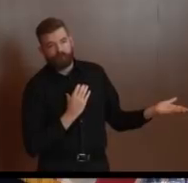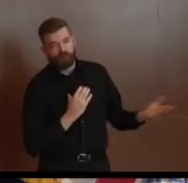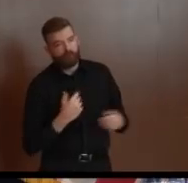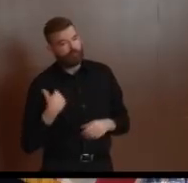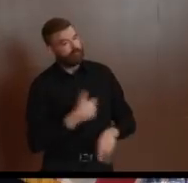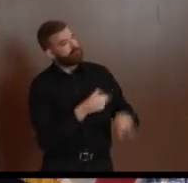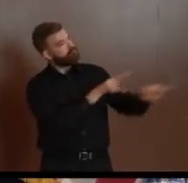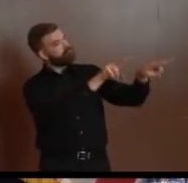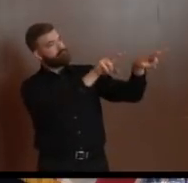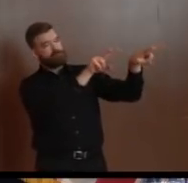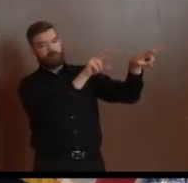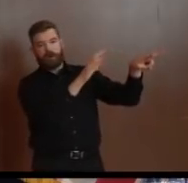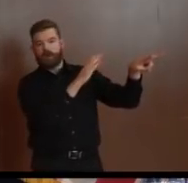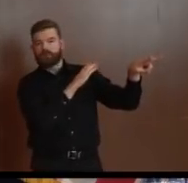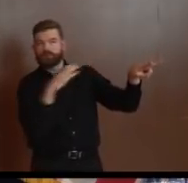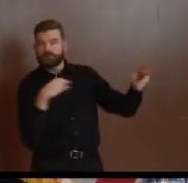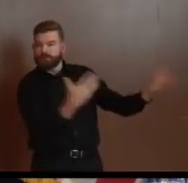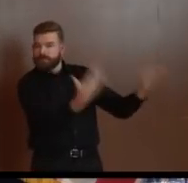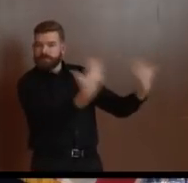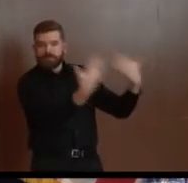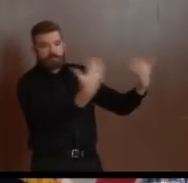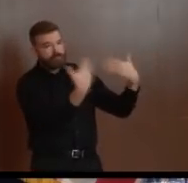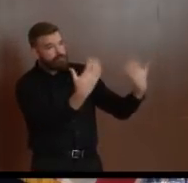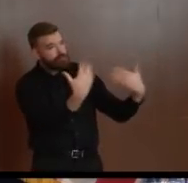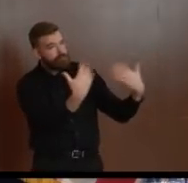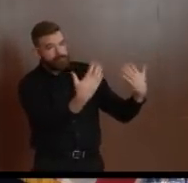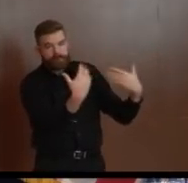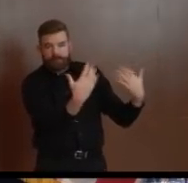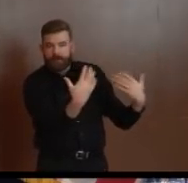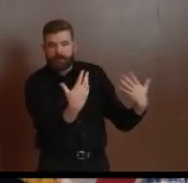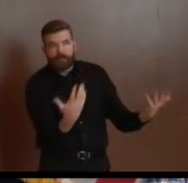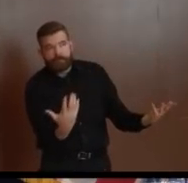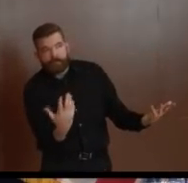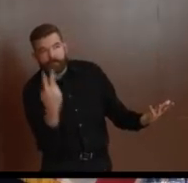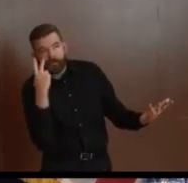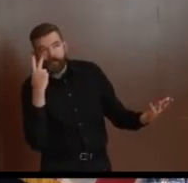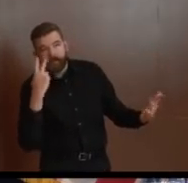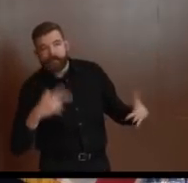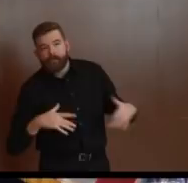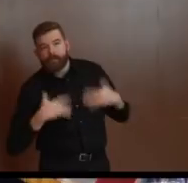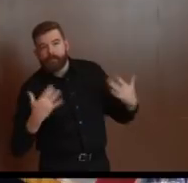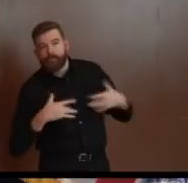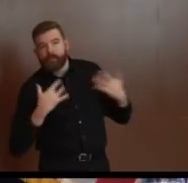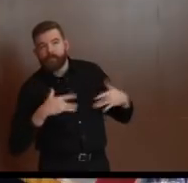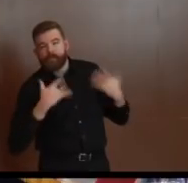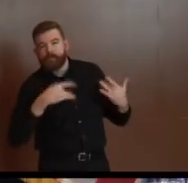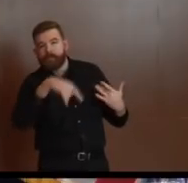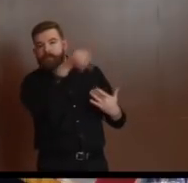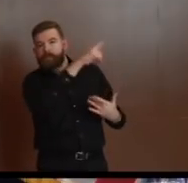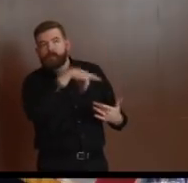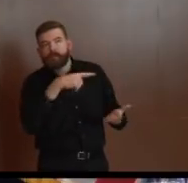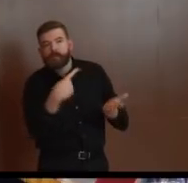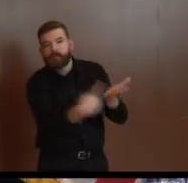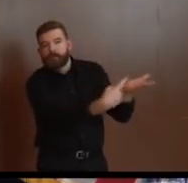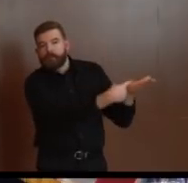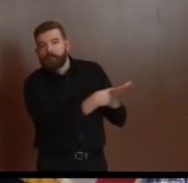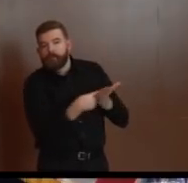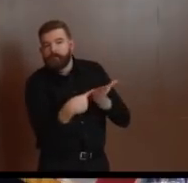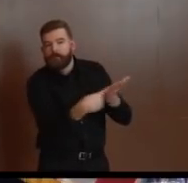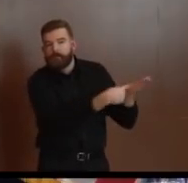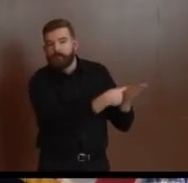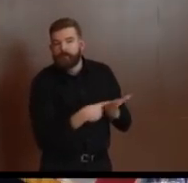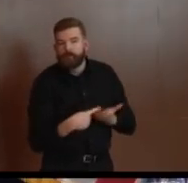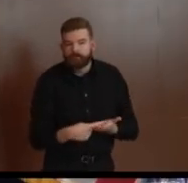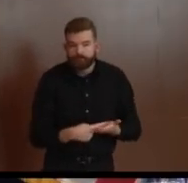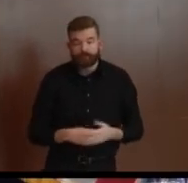us. We have been weighing in aggressively, not just with our own delegation, but beyond, as well as with other governors. We